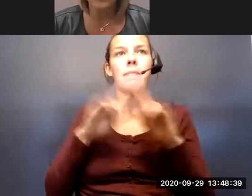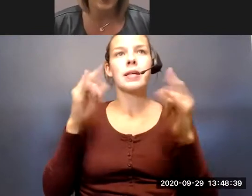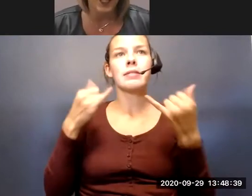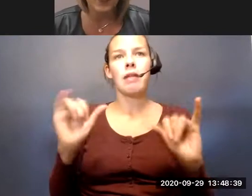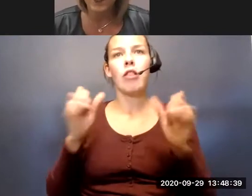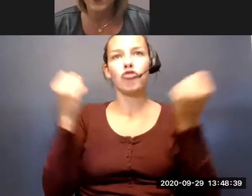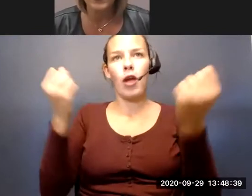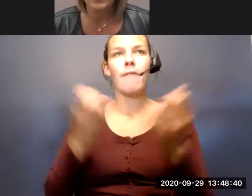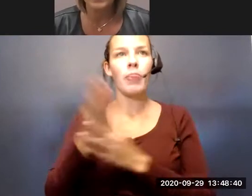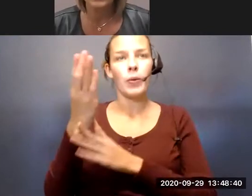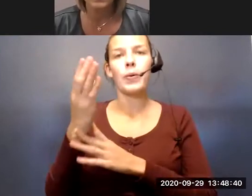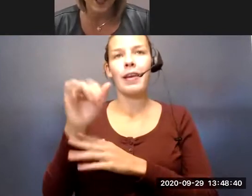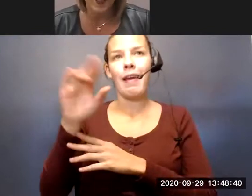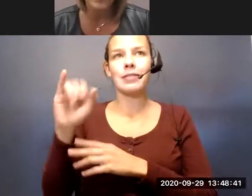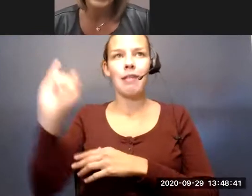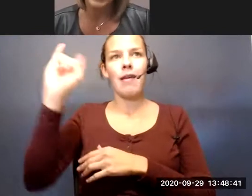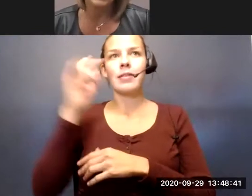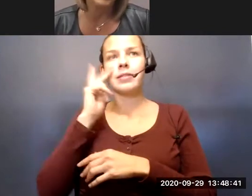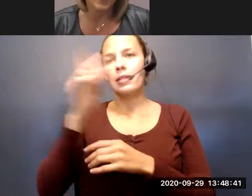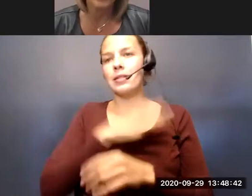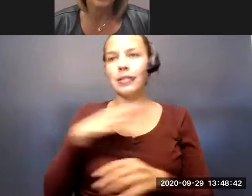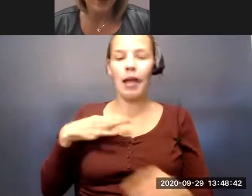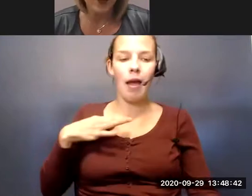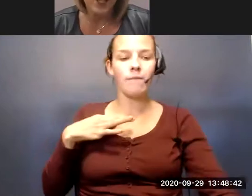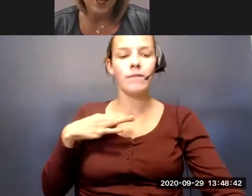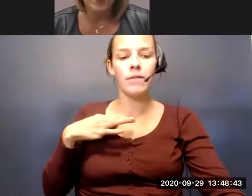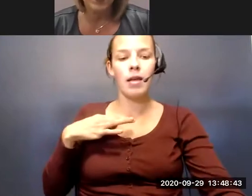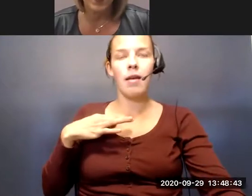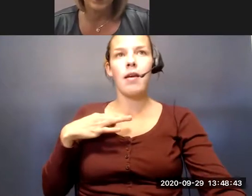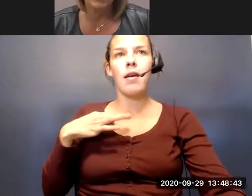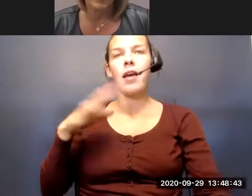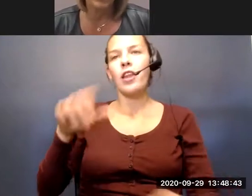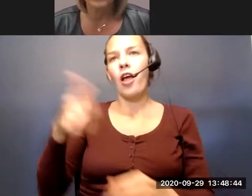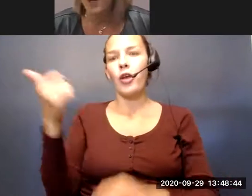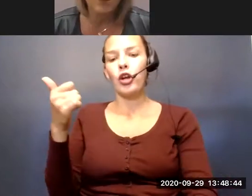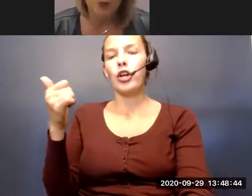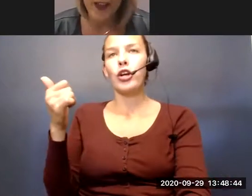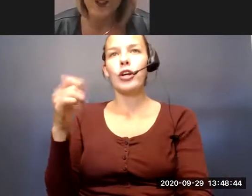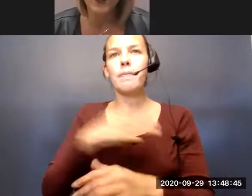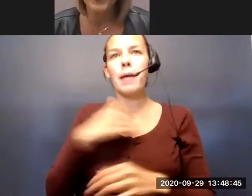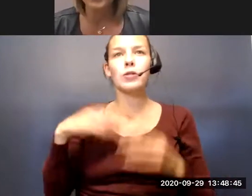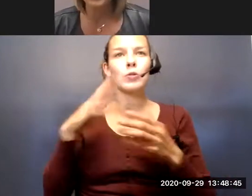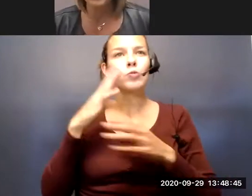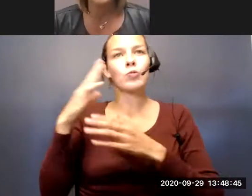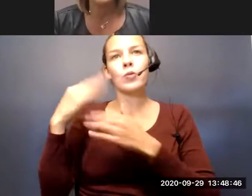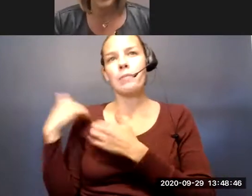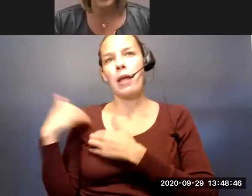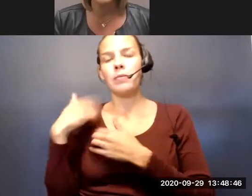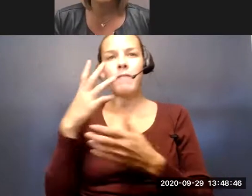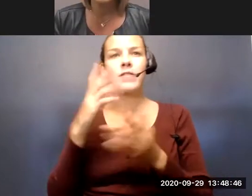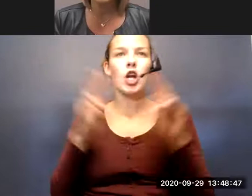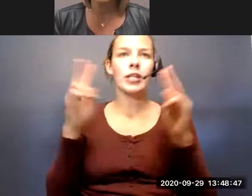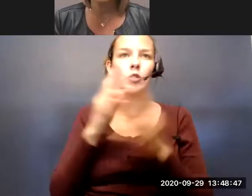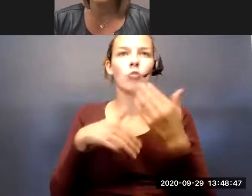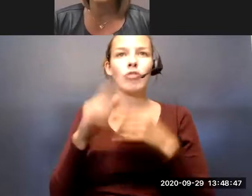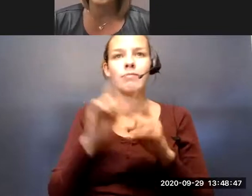drive through at KSI and get to see the staff and some of the other members in a very responsible way or a very social distance way. So